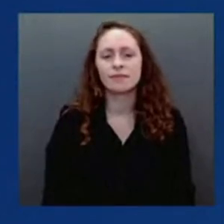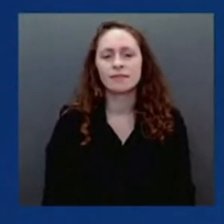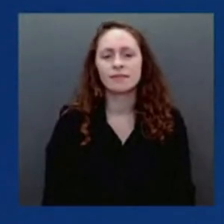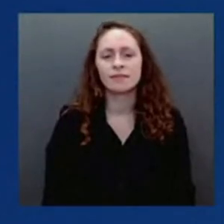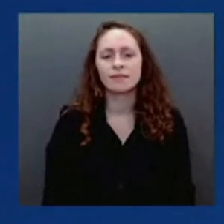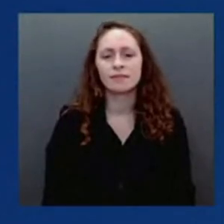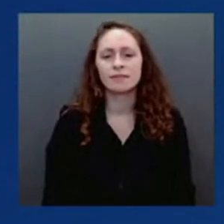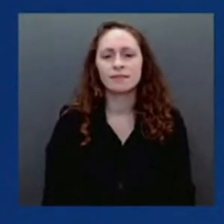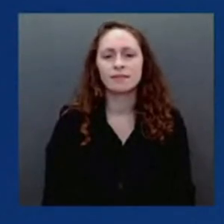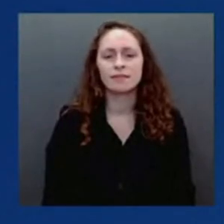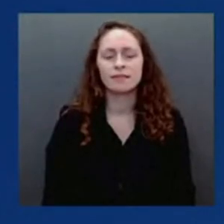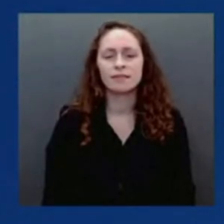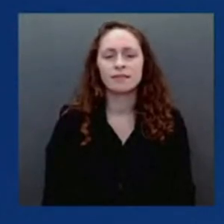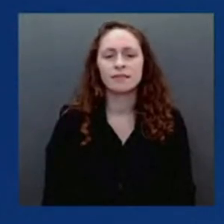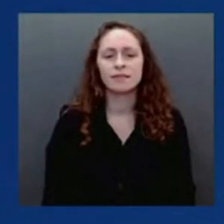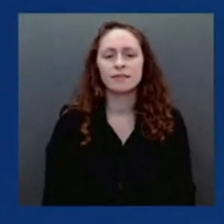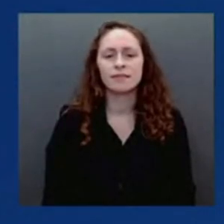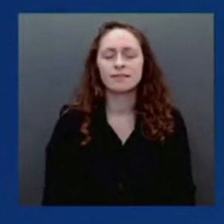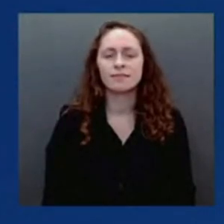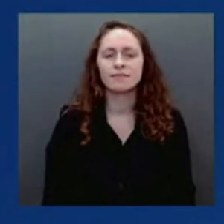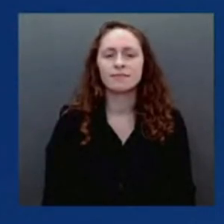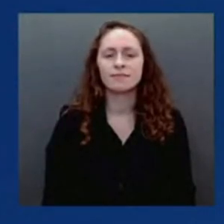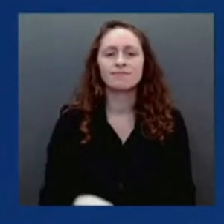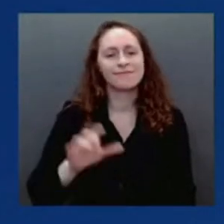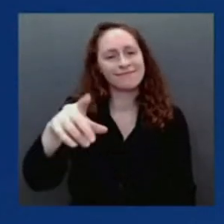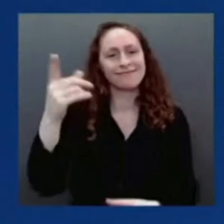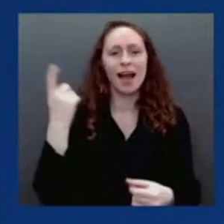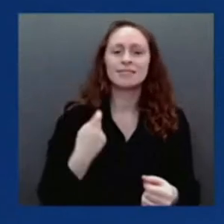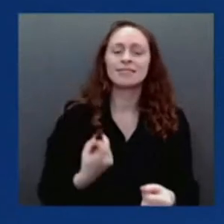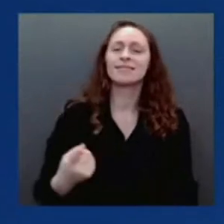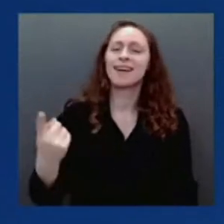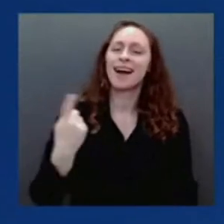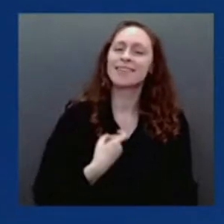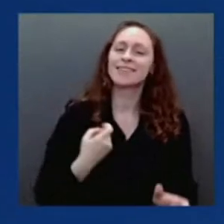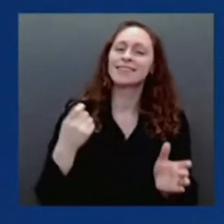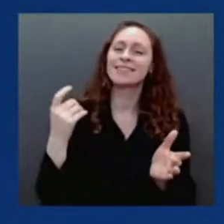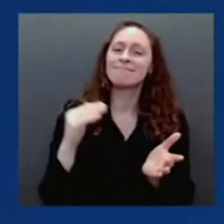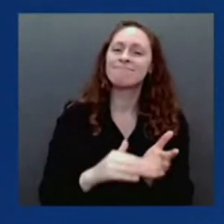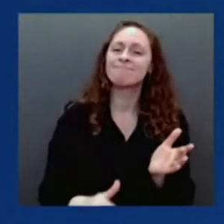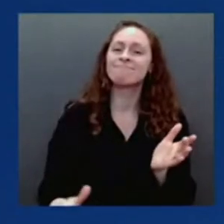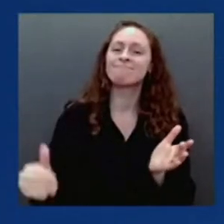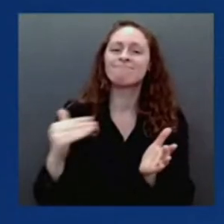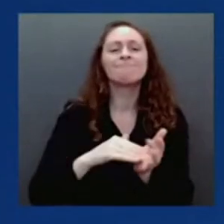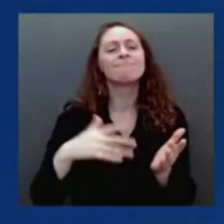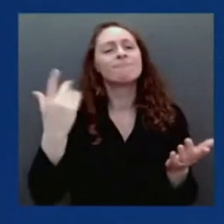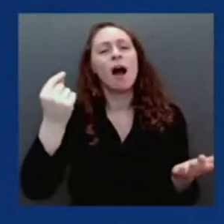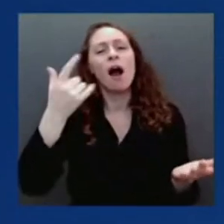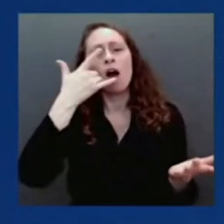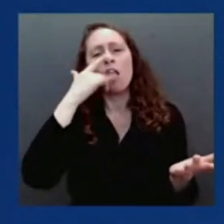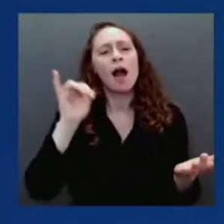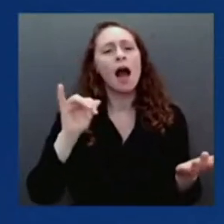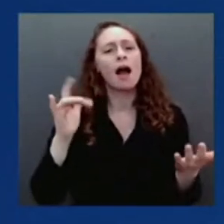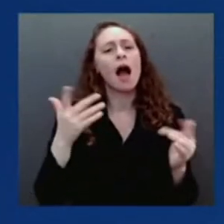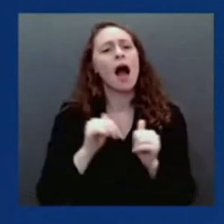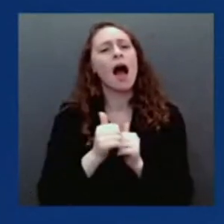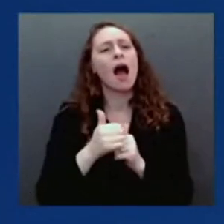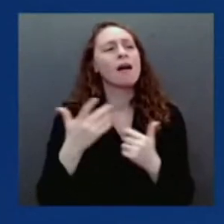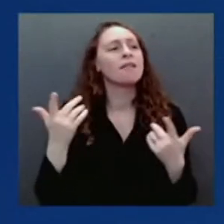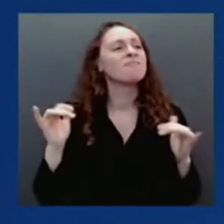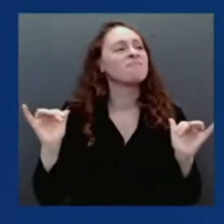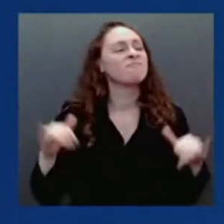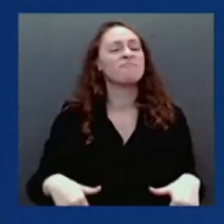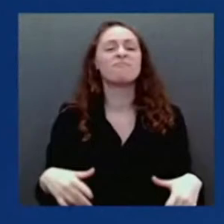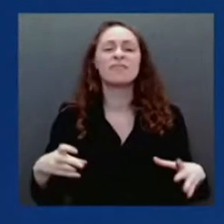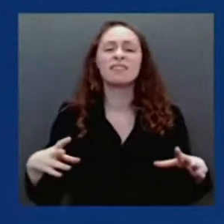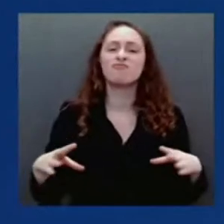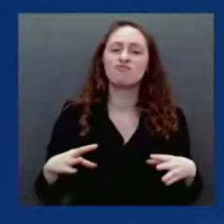all the time. What is an acceptable situation with regard to SARS-CoV-2 and COVID-19, and